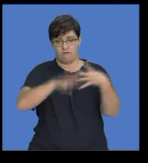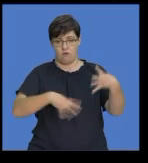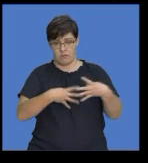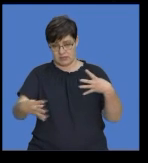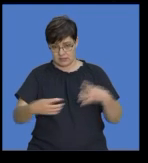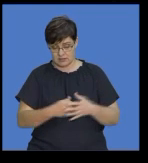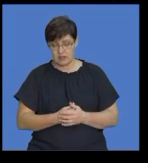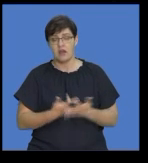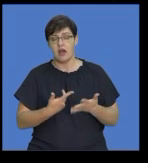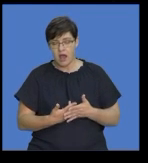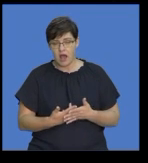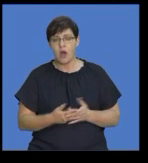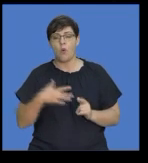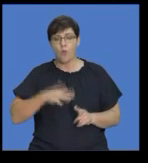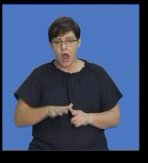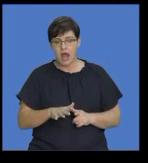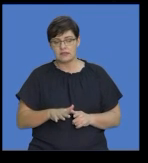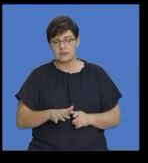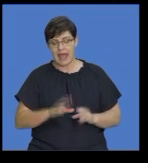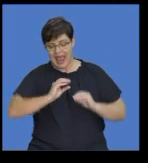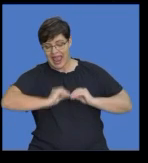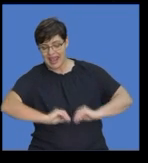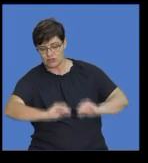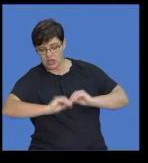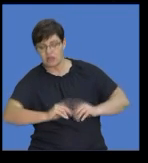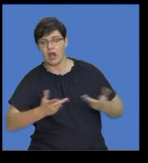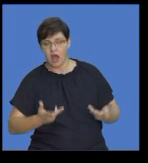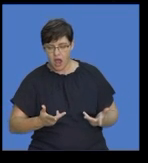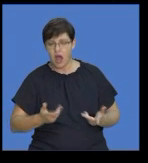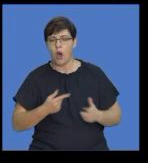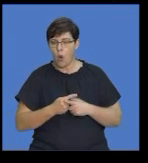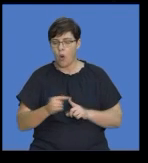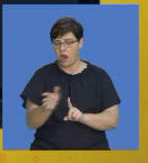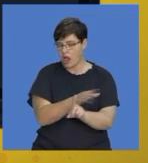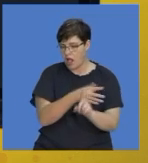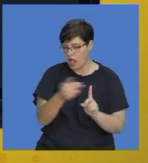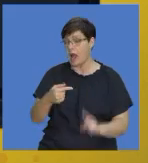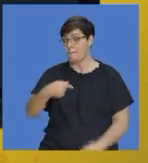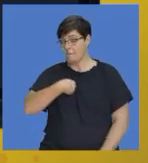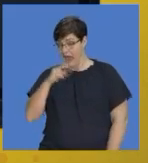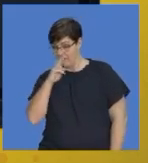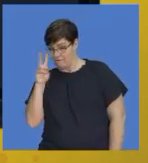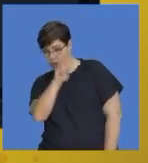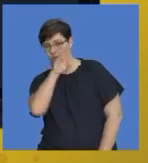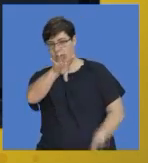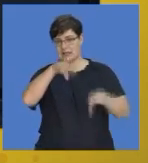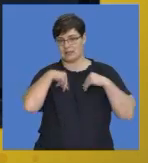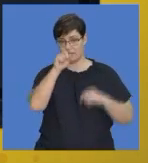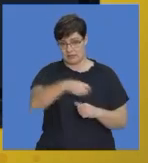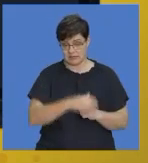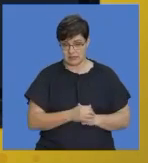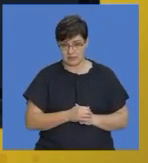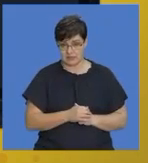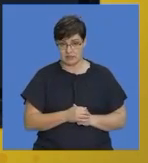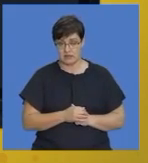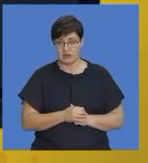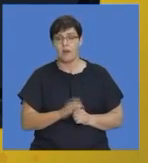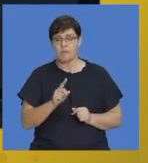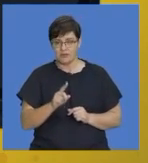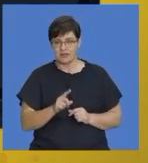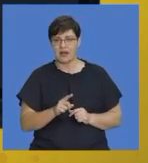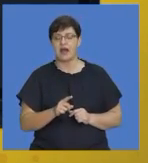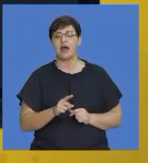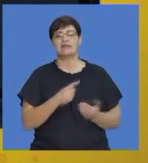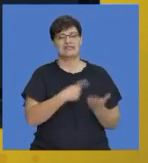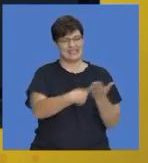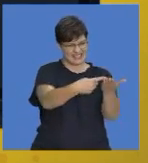and persuade the reader on a particular point of view. would encourage you to go the discursive route and then it gives